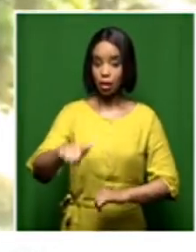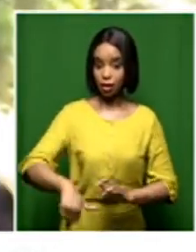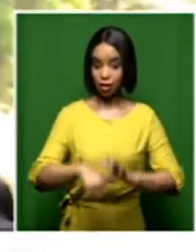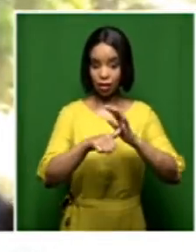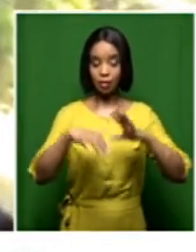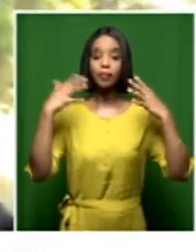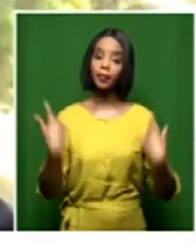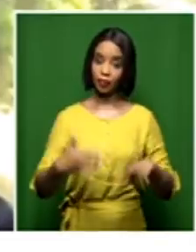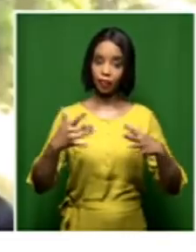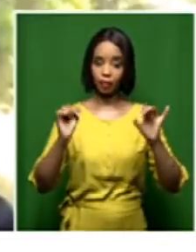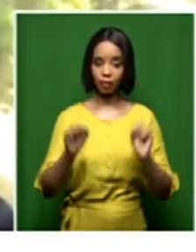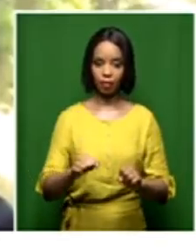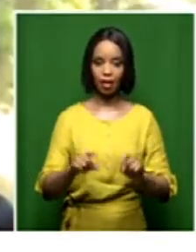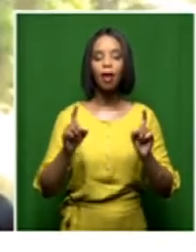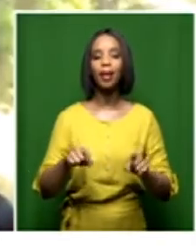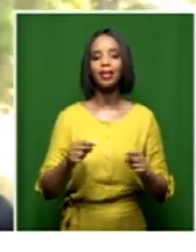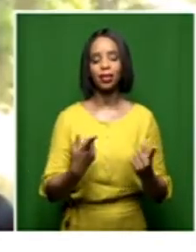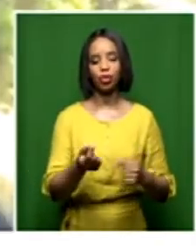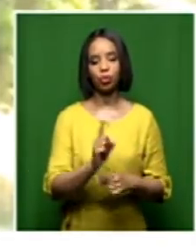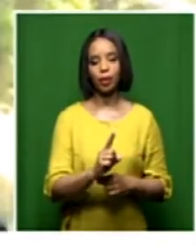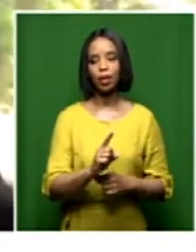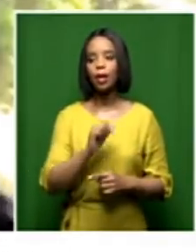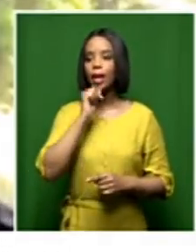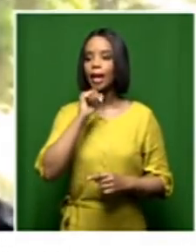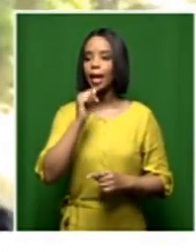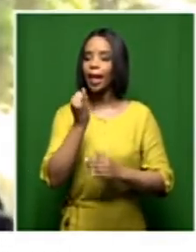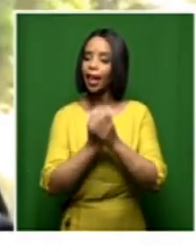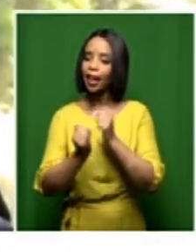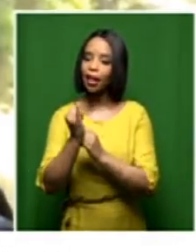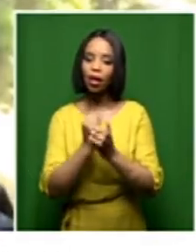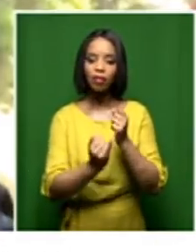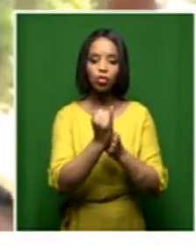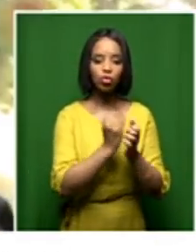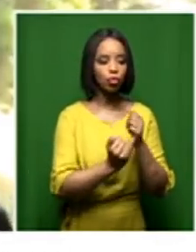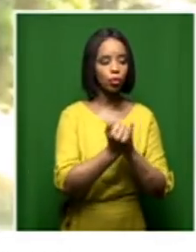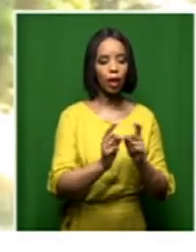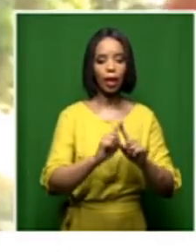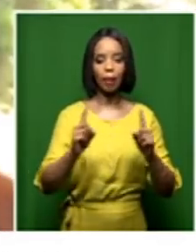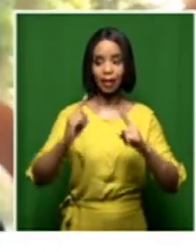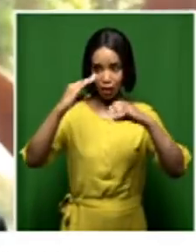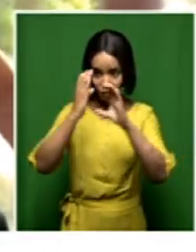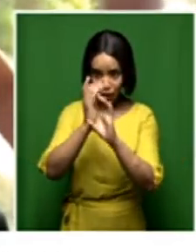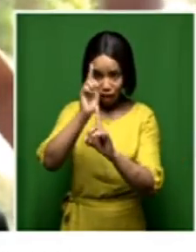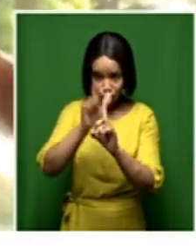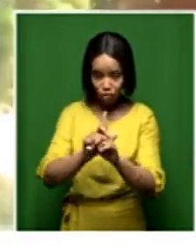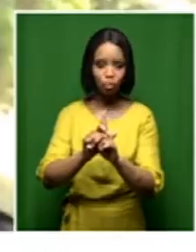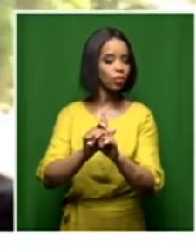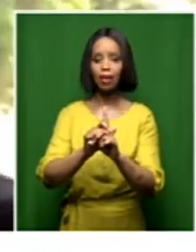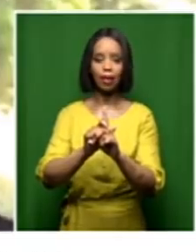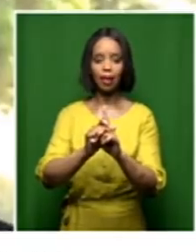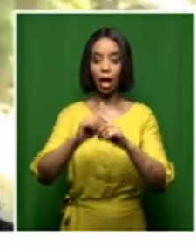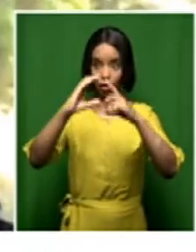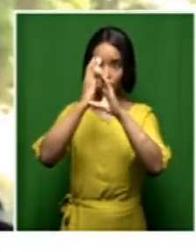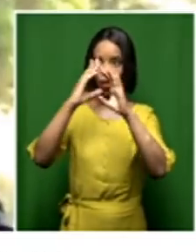are, must hold beyond individuals. We must move away from this culture of cult